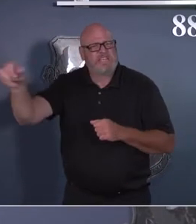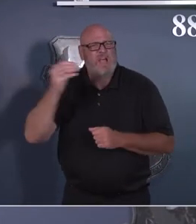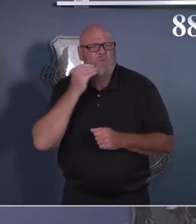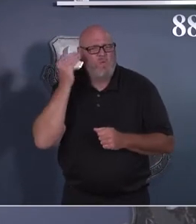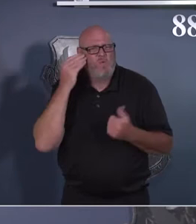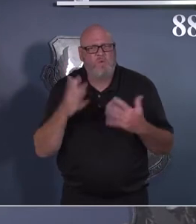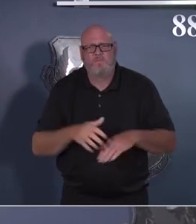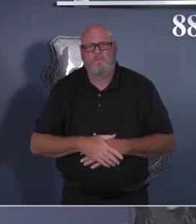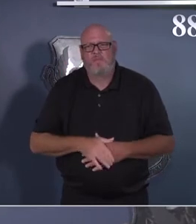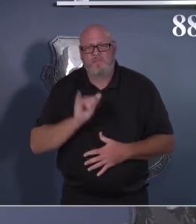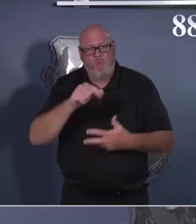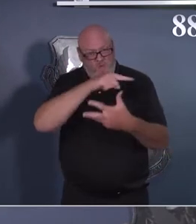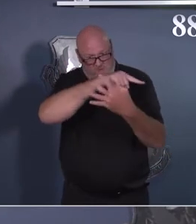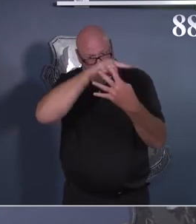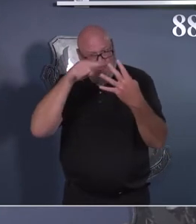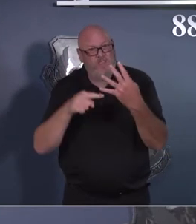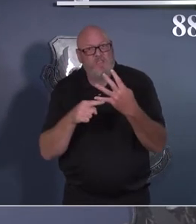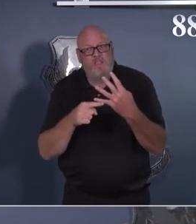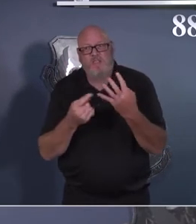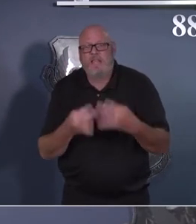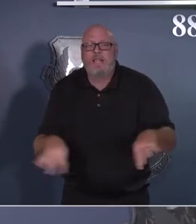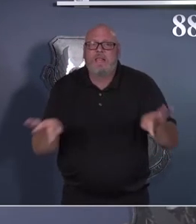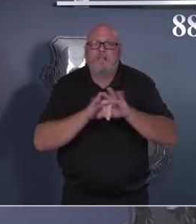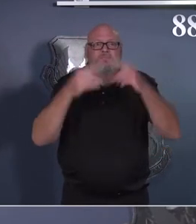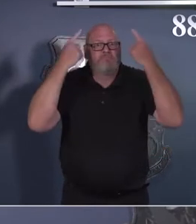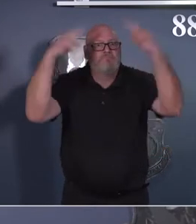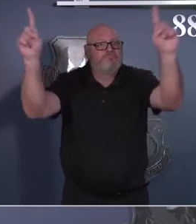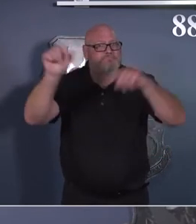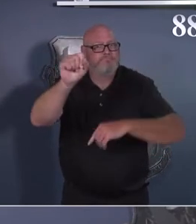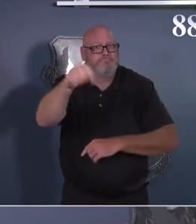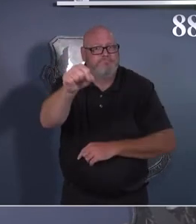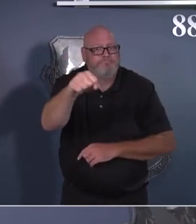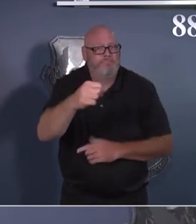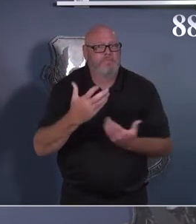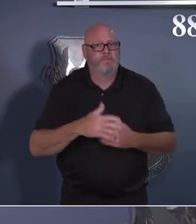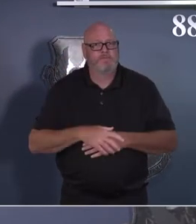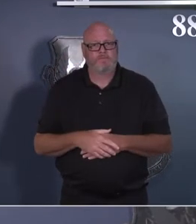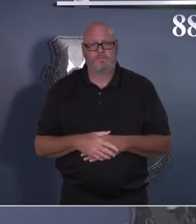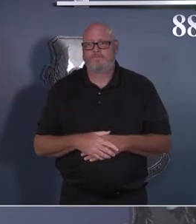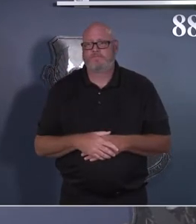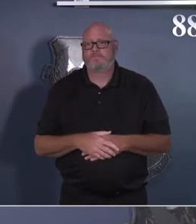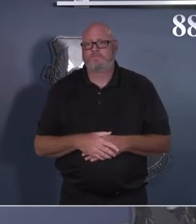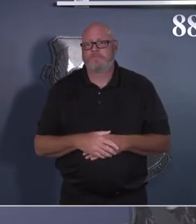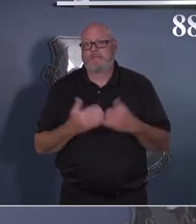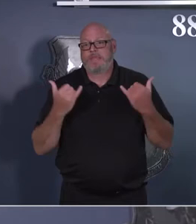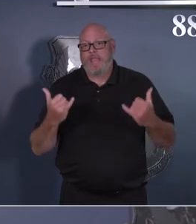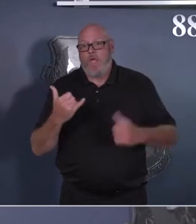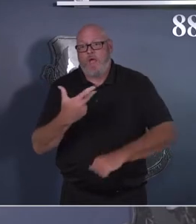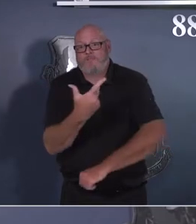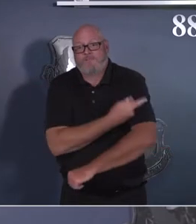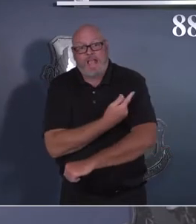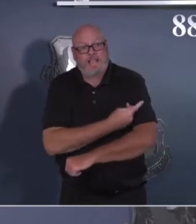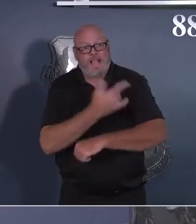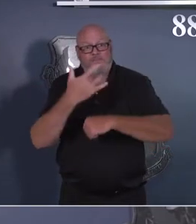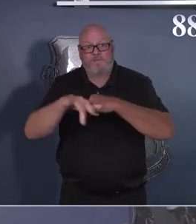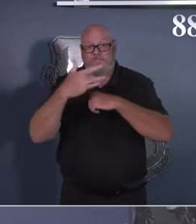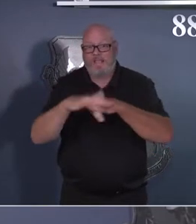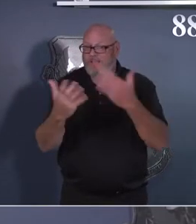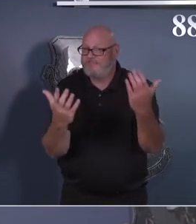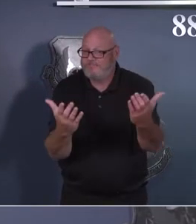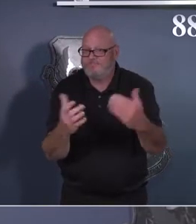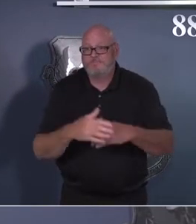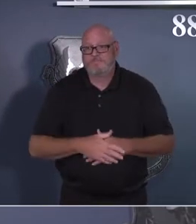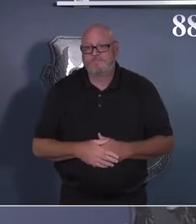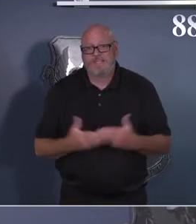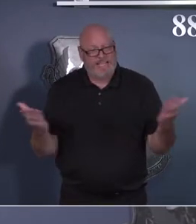from. We've got the vaccine that's out available here from our medical center and other vaccine options that are